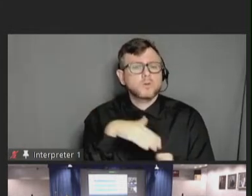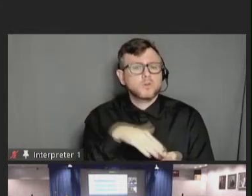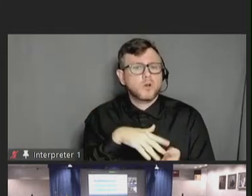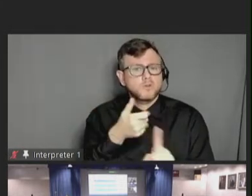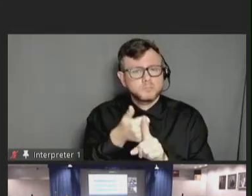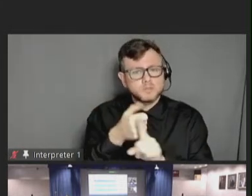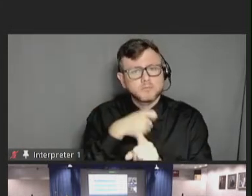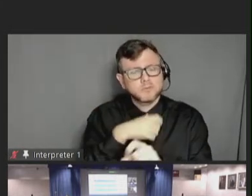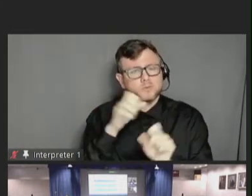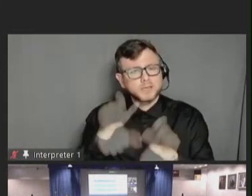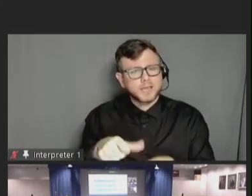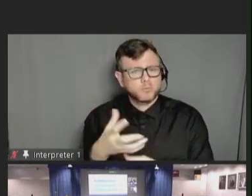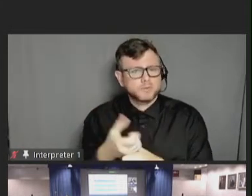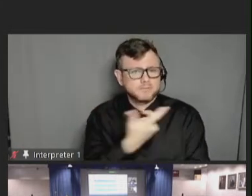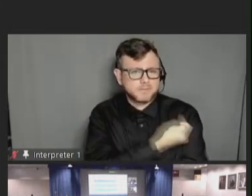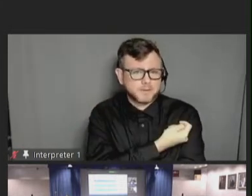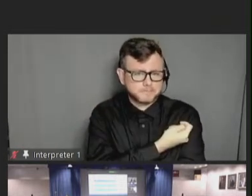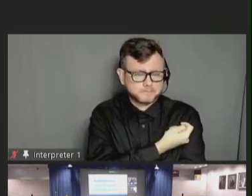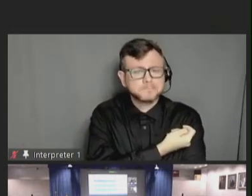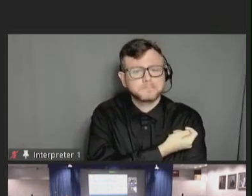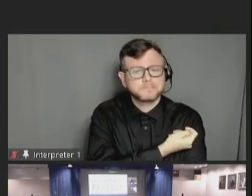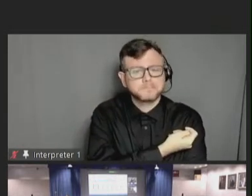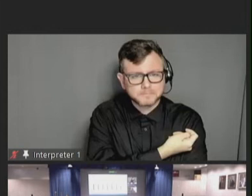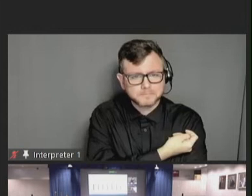the vaccine. Next slide, please.